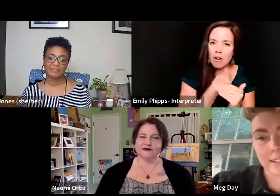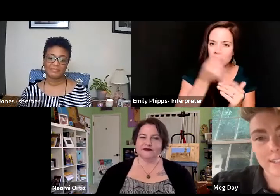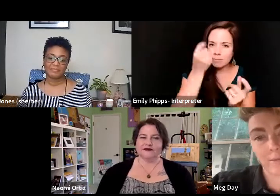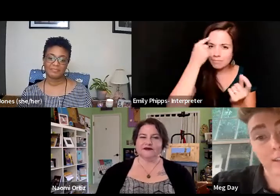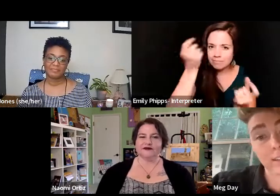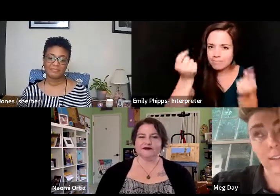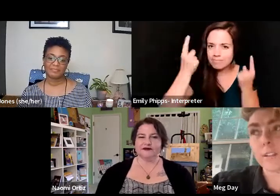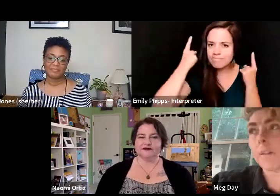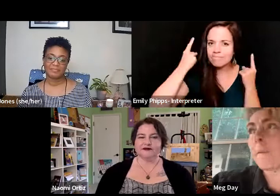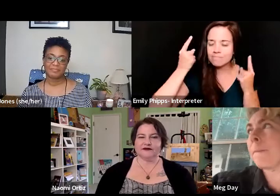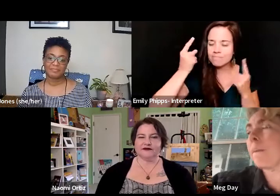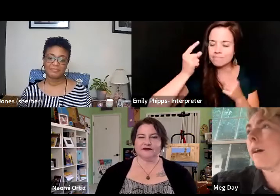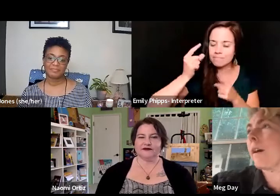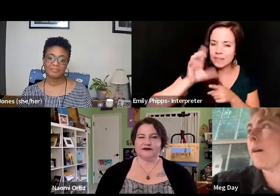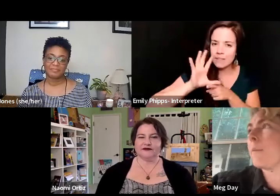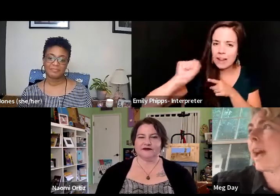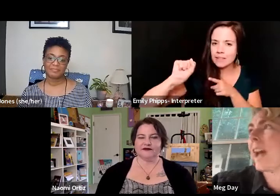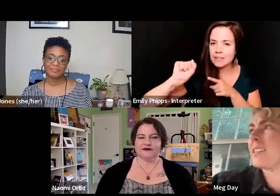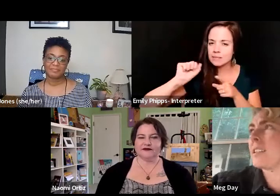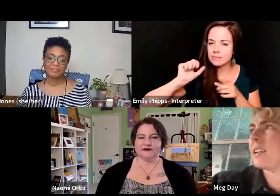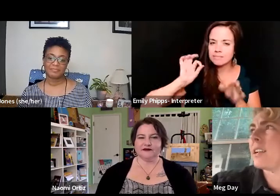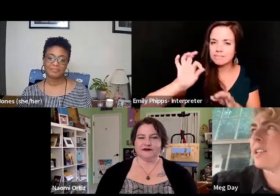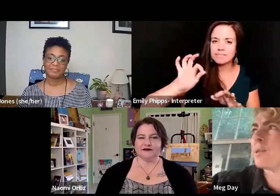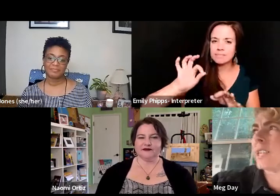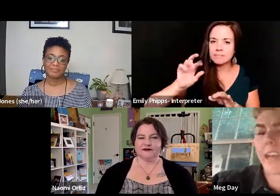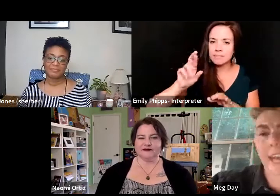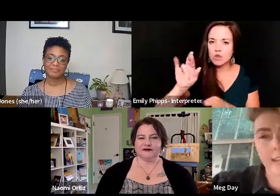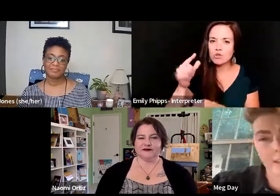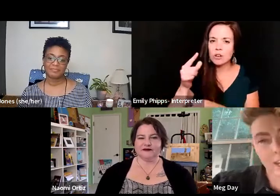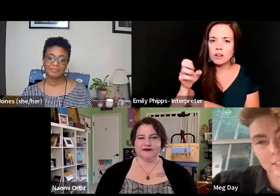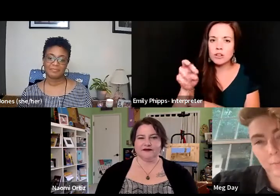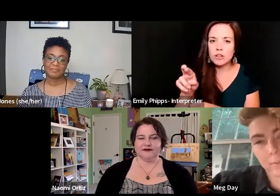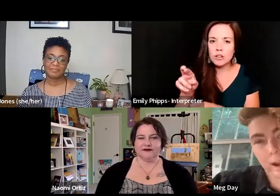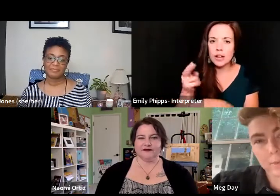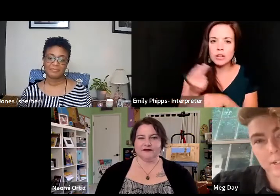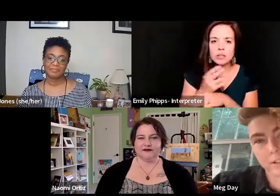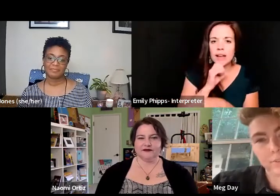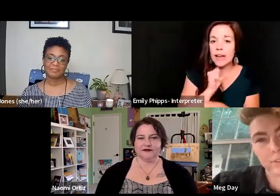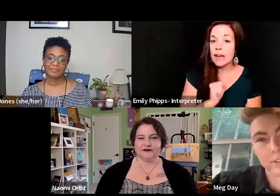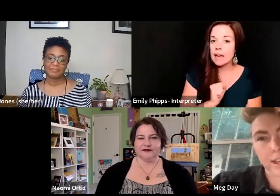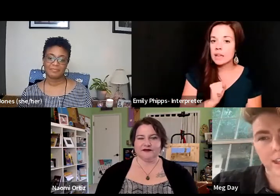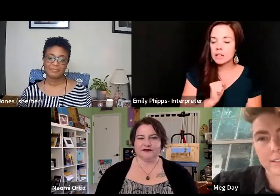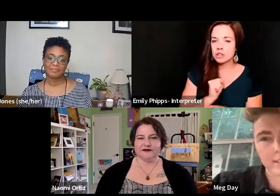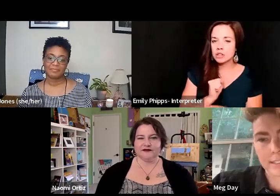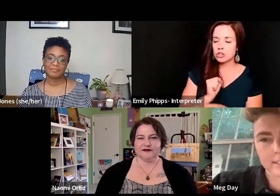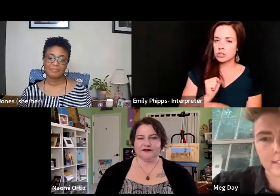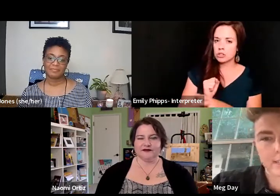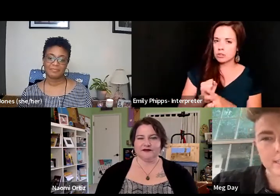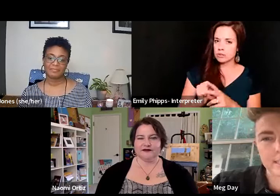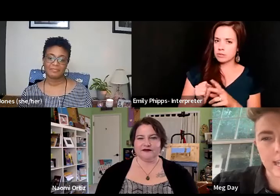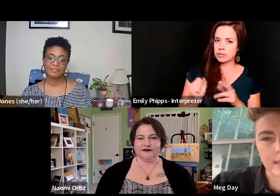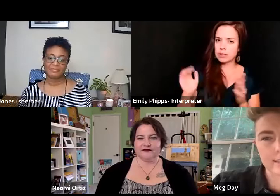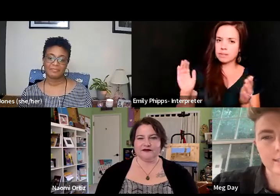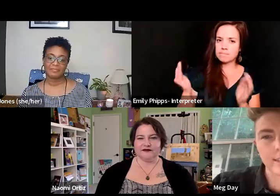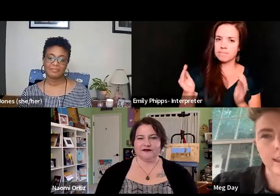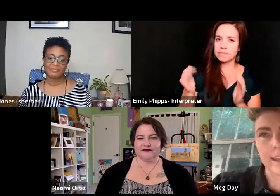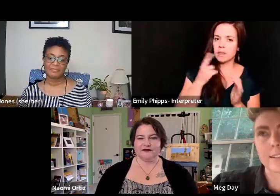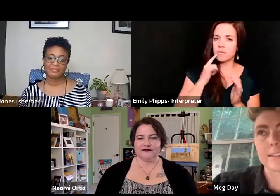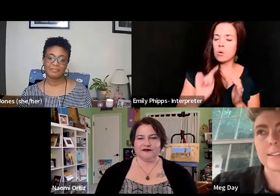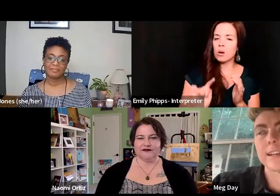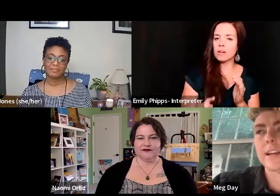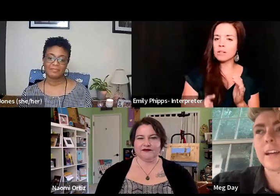excellence and rigor and using age as a barometer for excellence and success